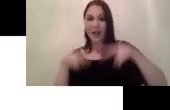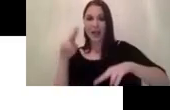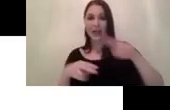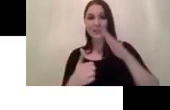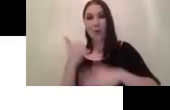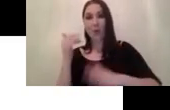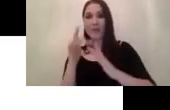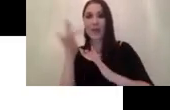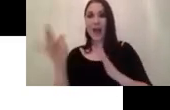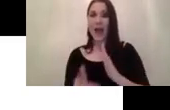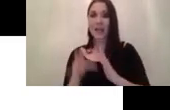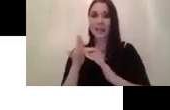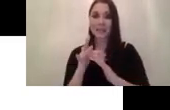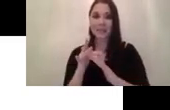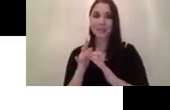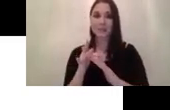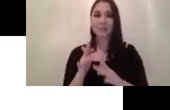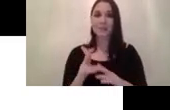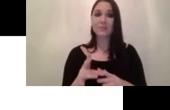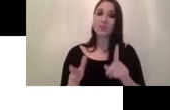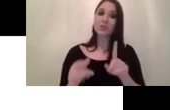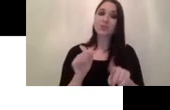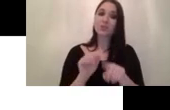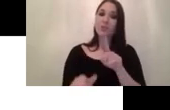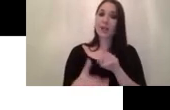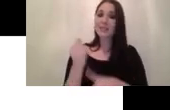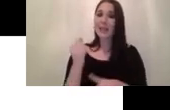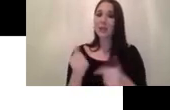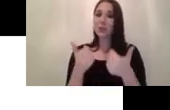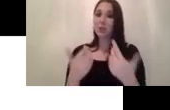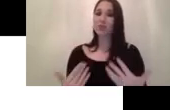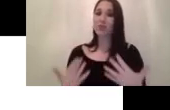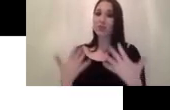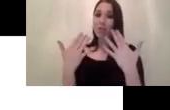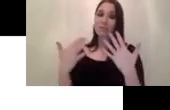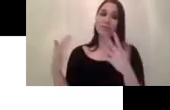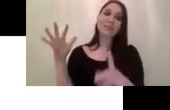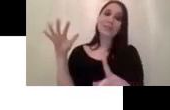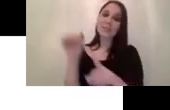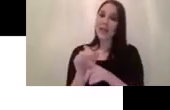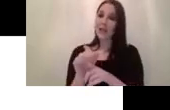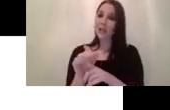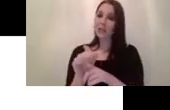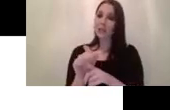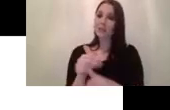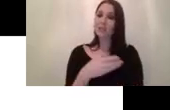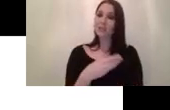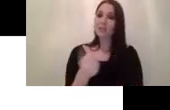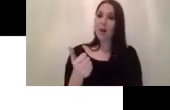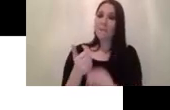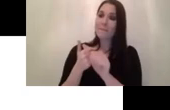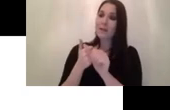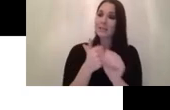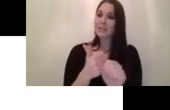videos and try to get good results um detection and with some assistance from